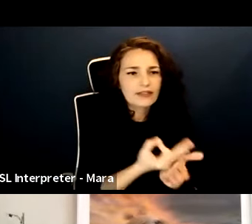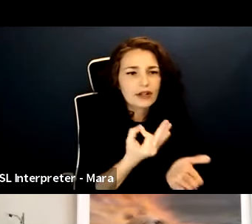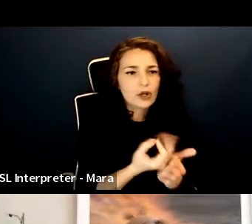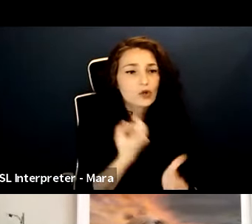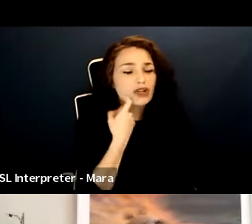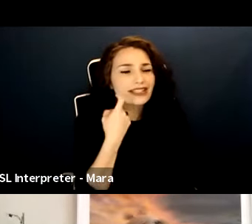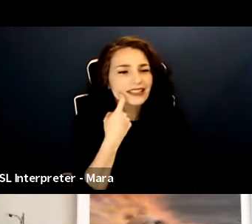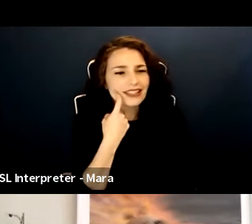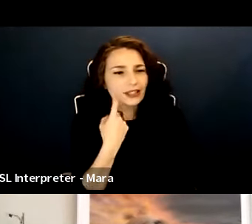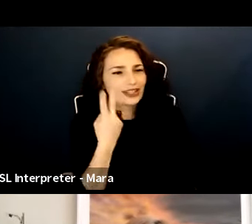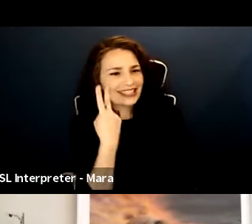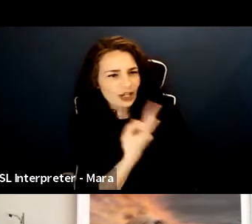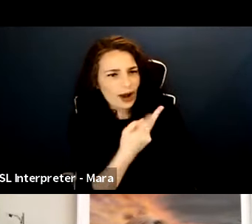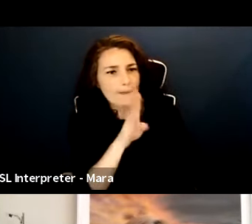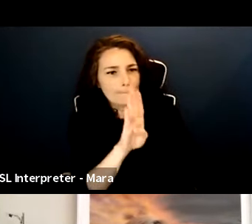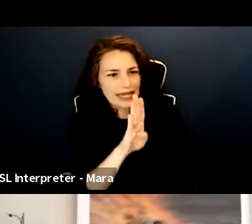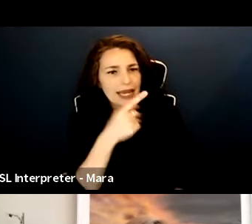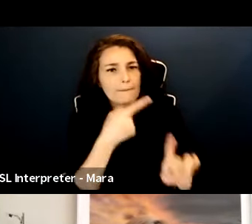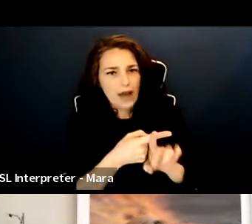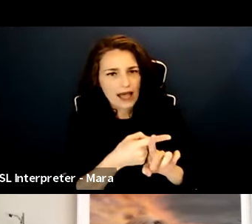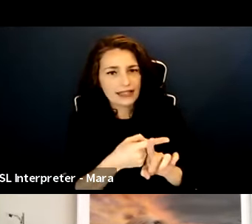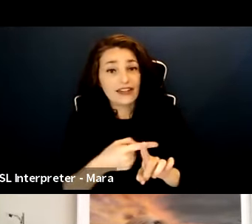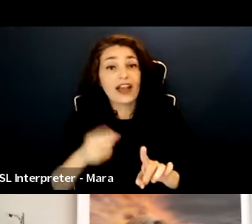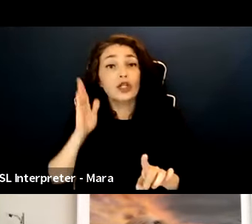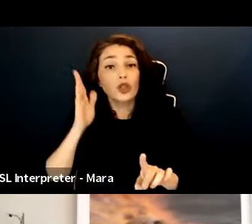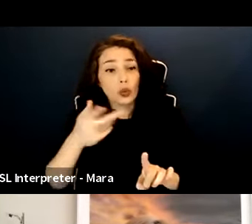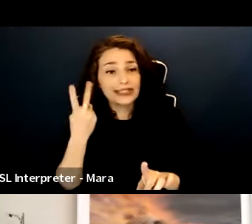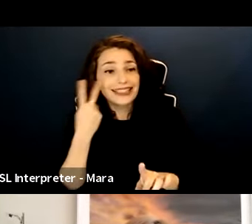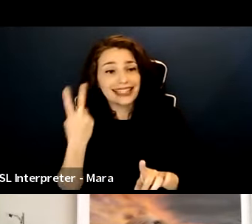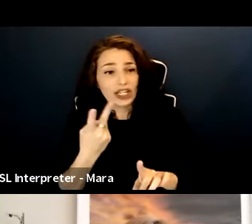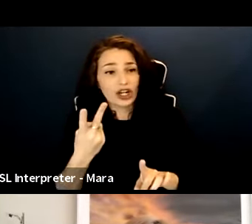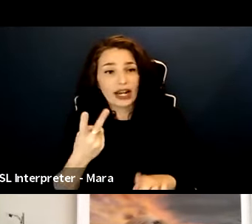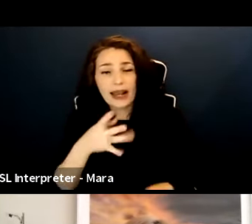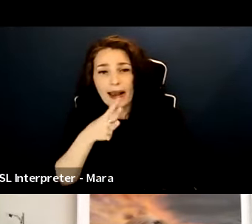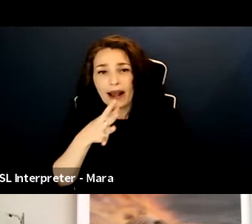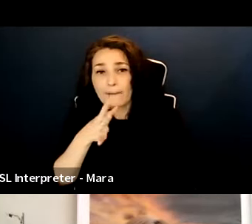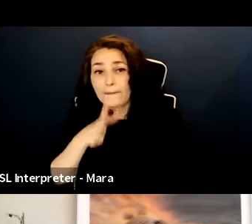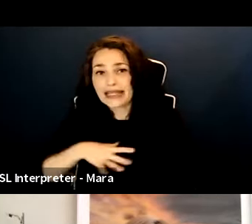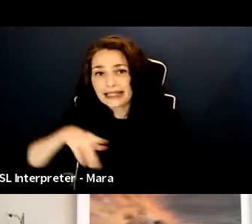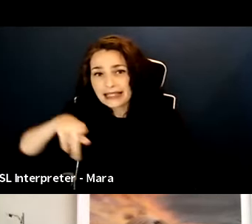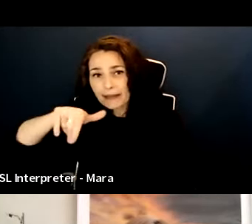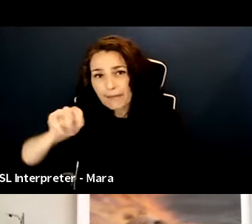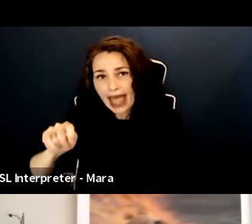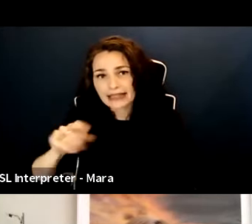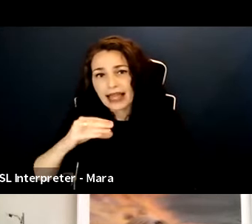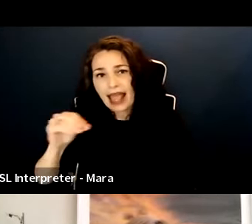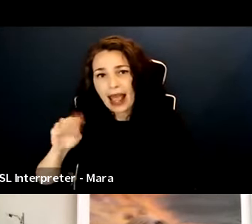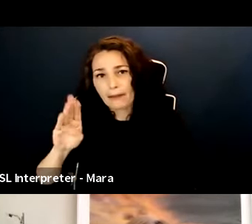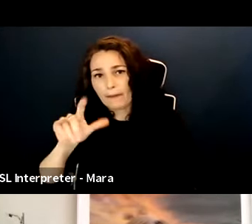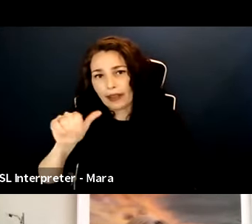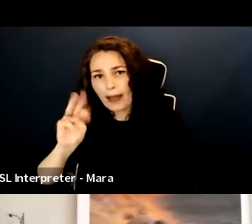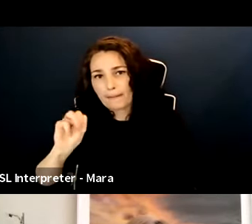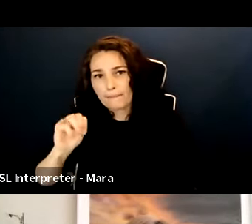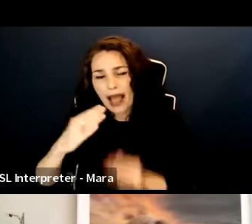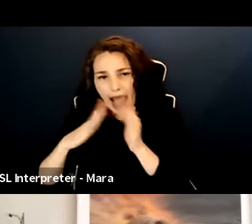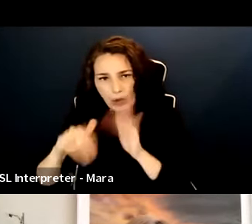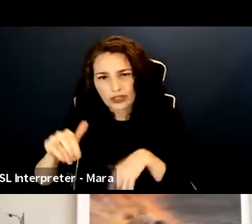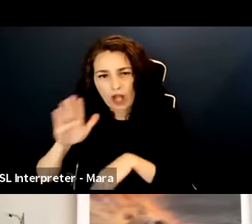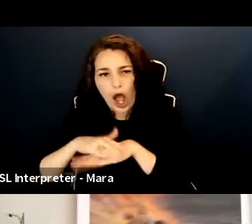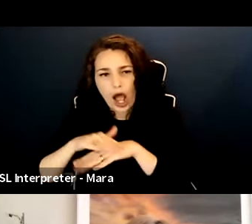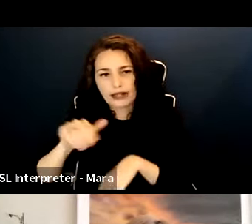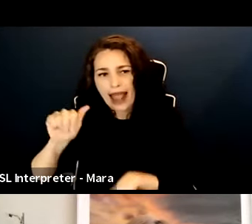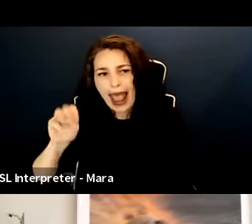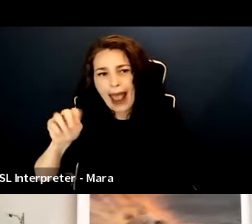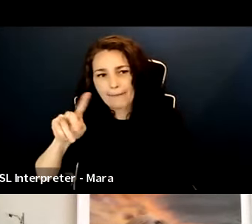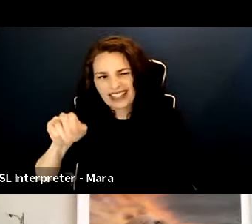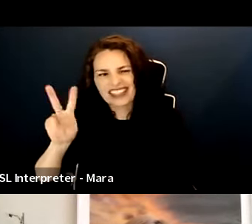and can be seen on the upcoming show, Ms. Pat, and the Blumhouse film, The Manor, on Amazon this fall. Stacey,